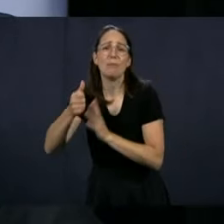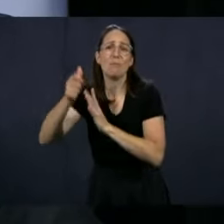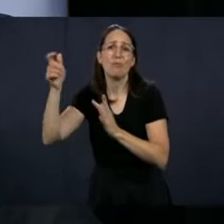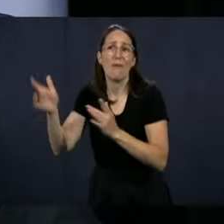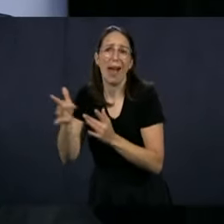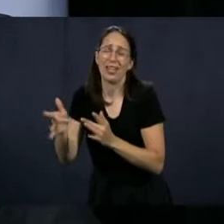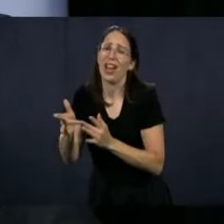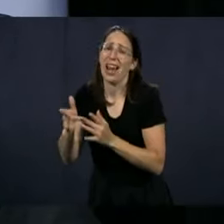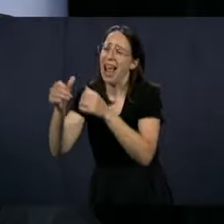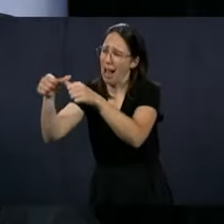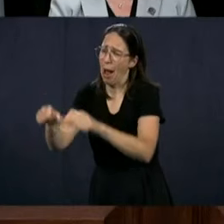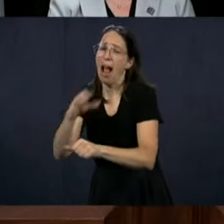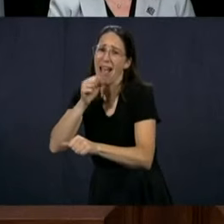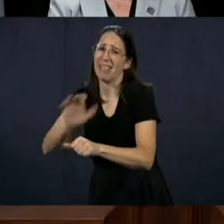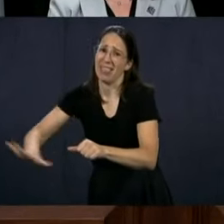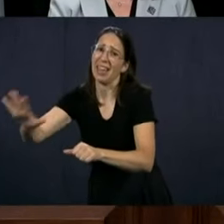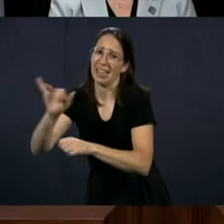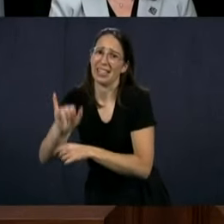same people who pay.